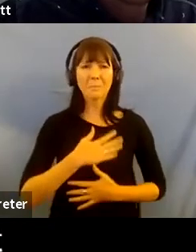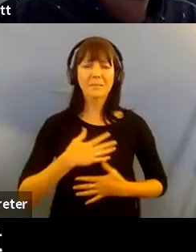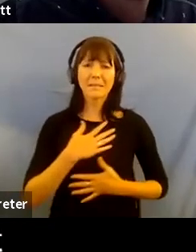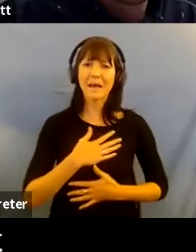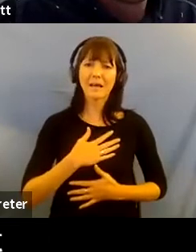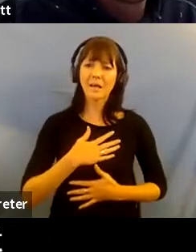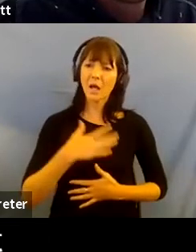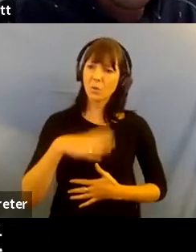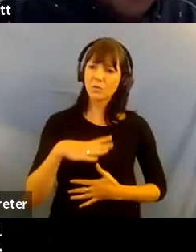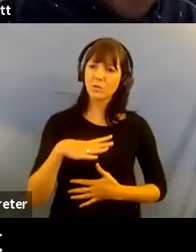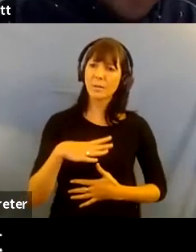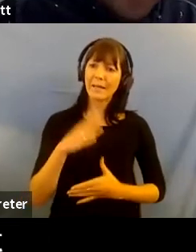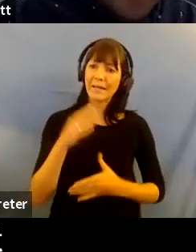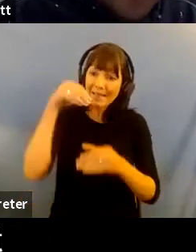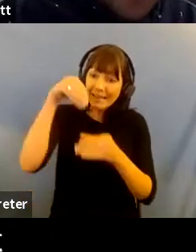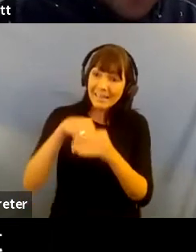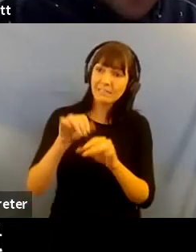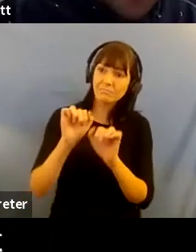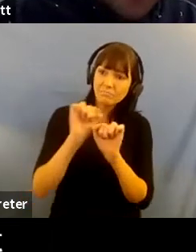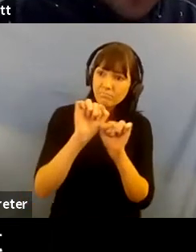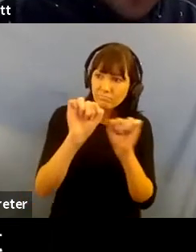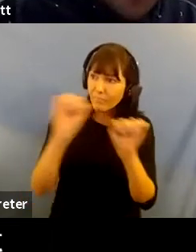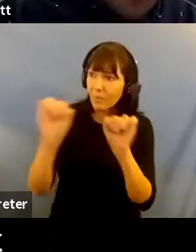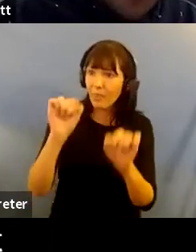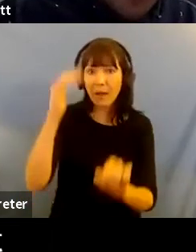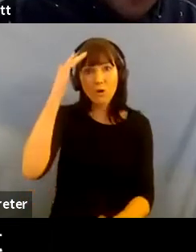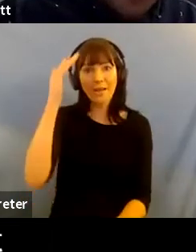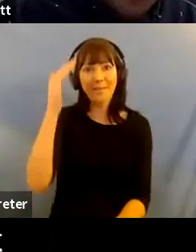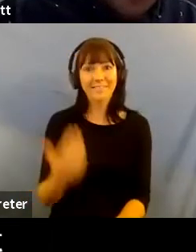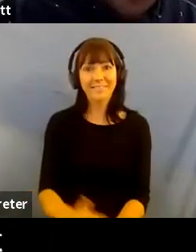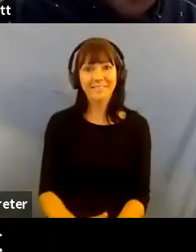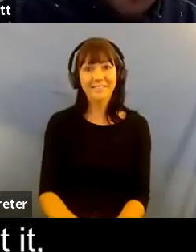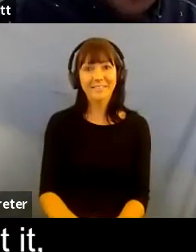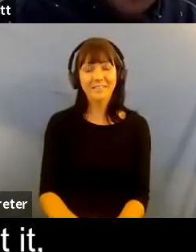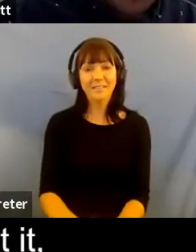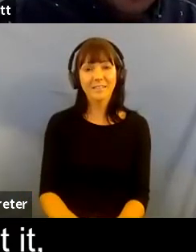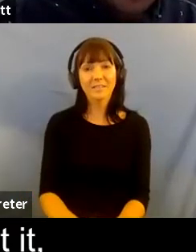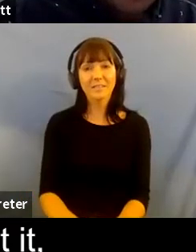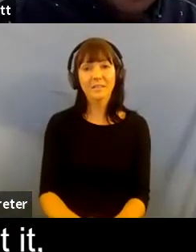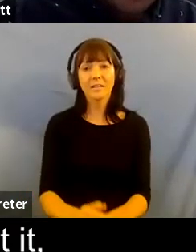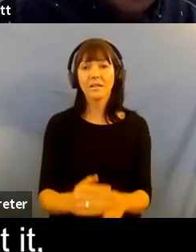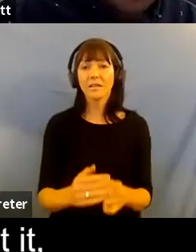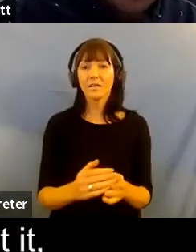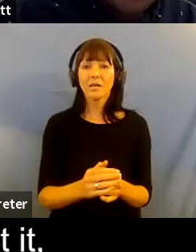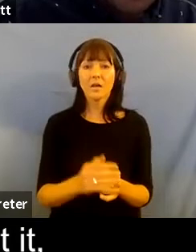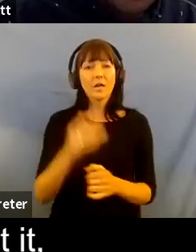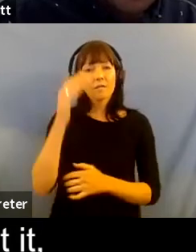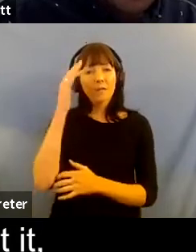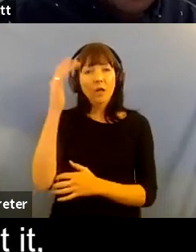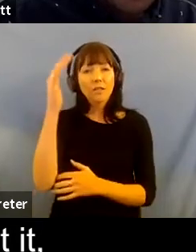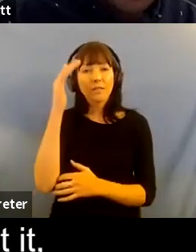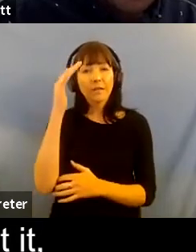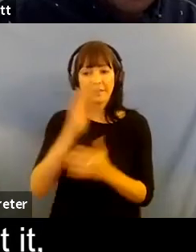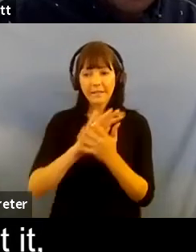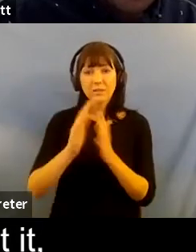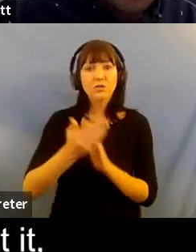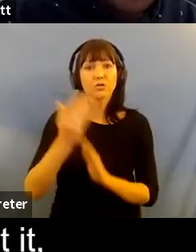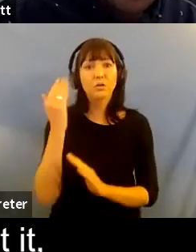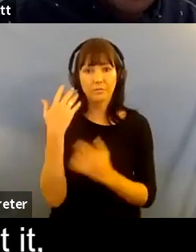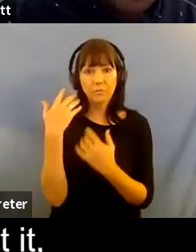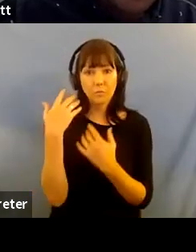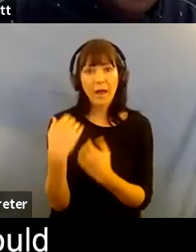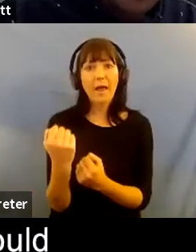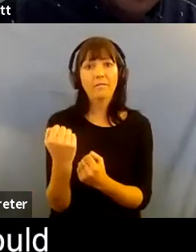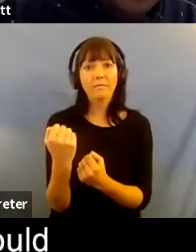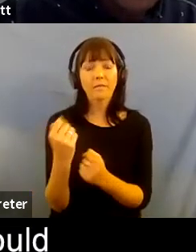that that somehow you even there's there's all of this history of philosophy about it but i felt it deeply deeply